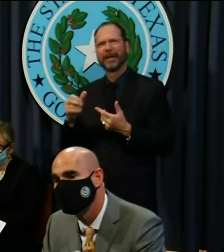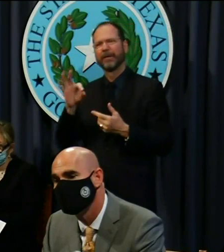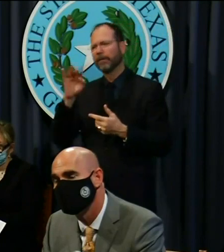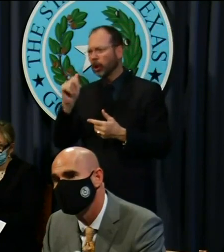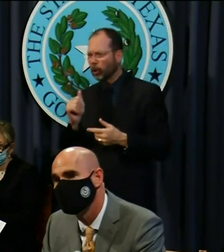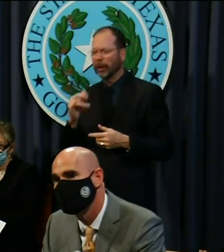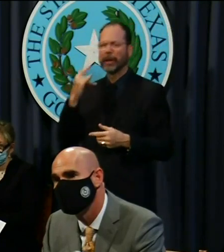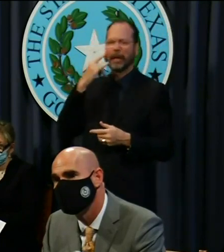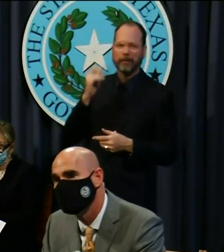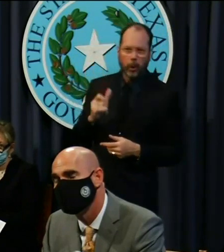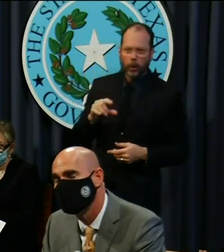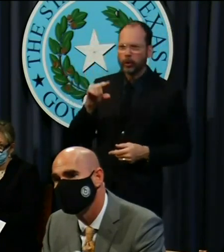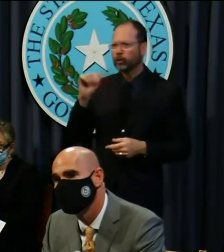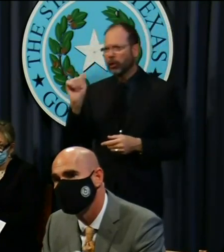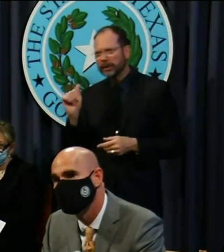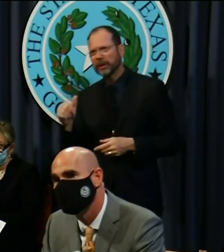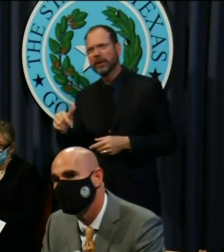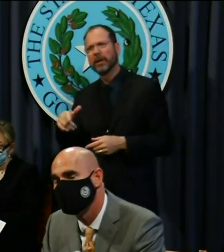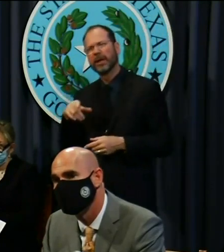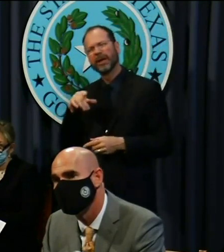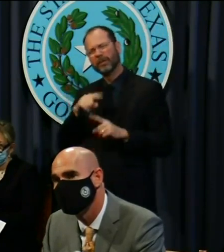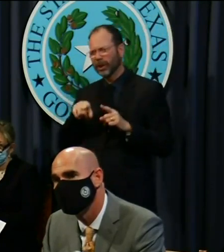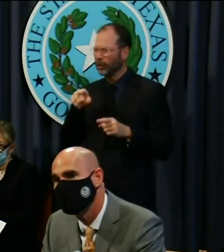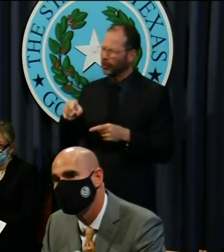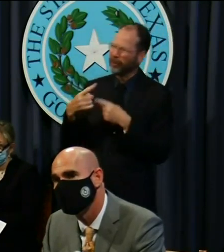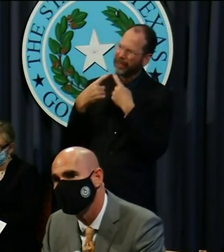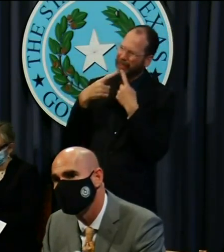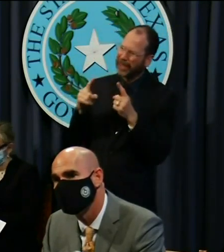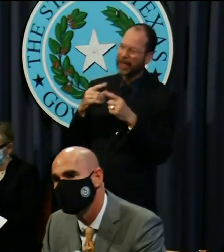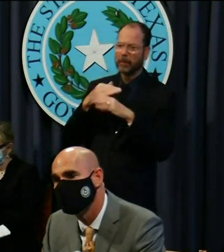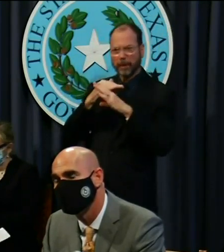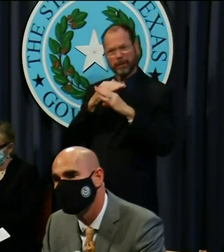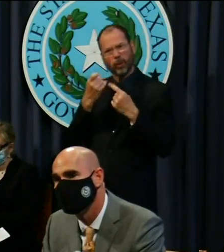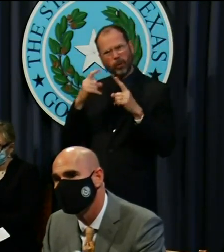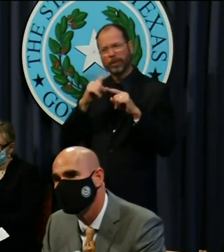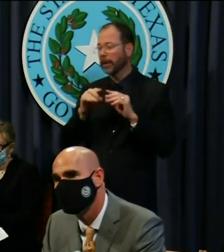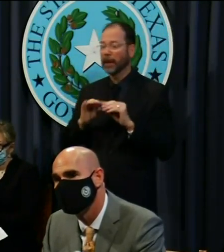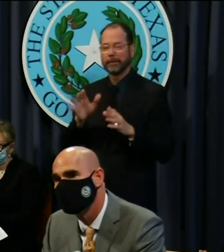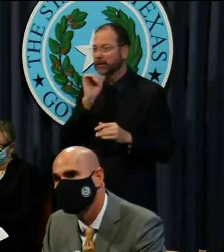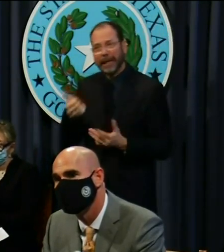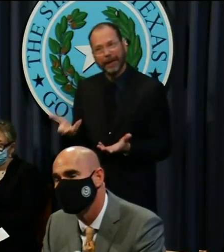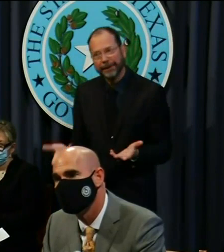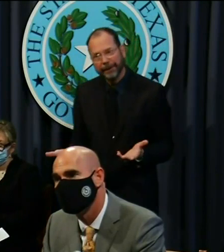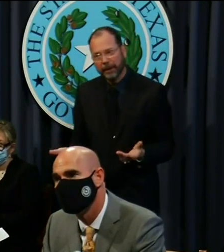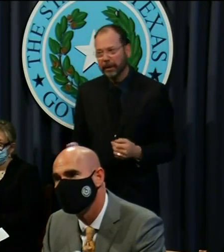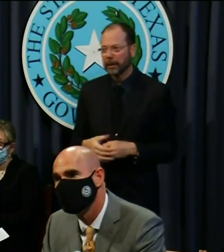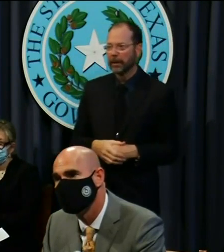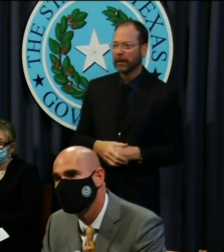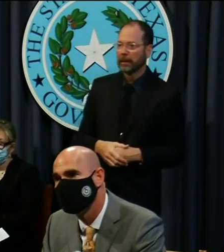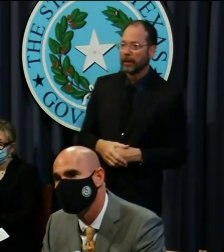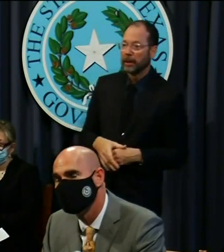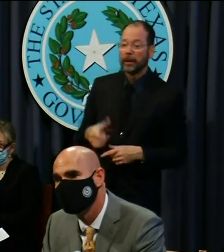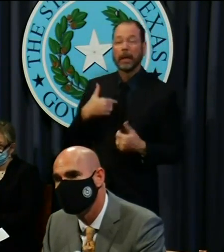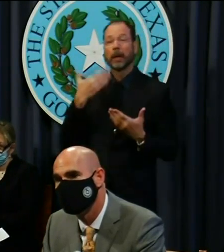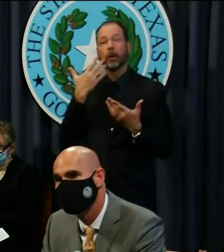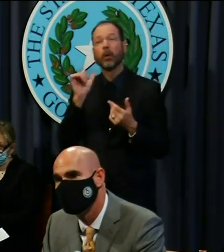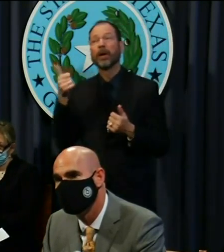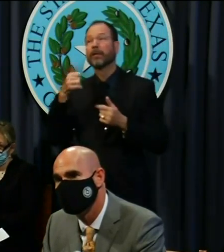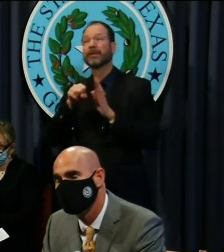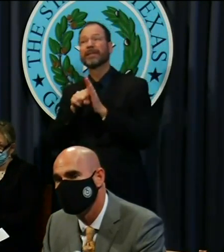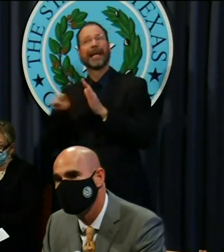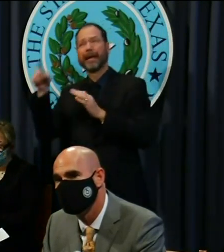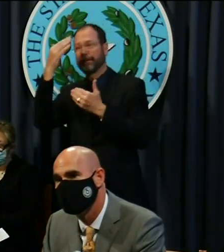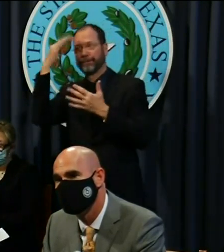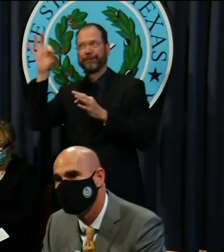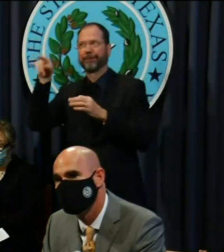Florida, California, and you're claiming prevention is working, and clearly isn't it. So I don't know what's going on in other states. What I do